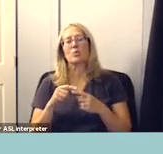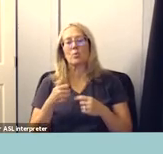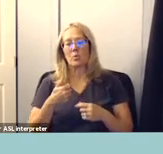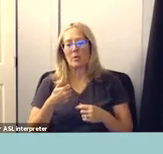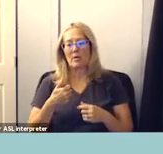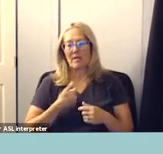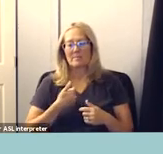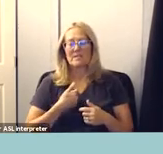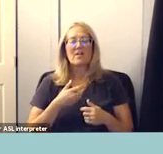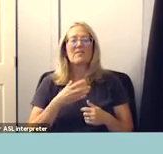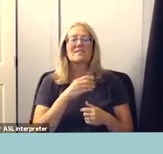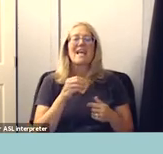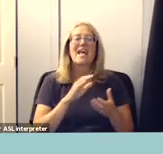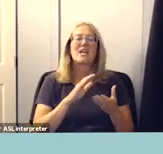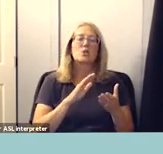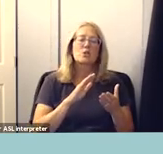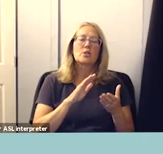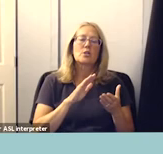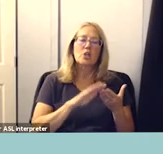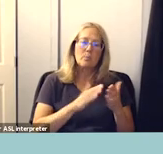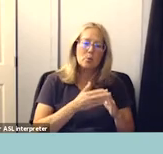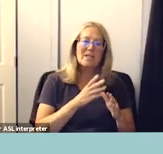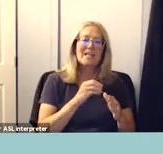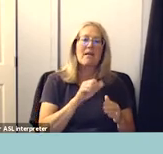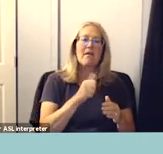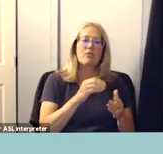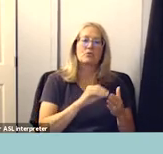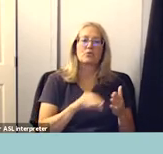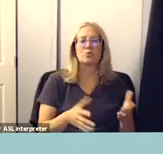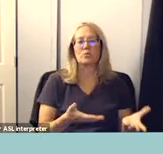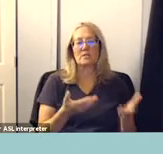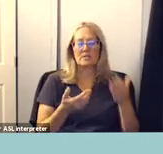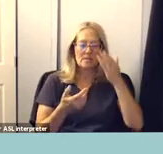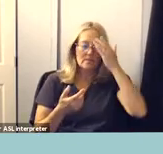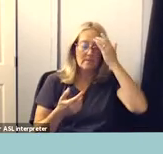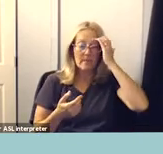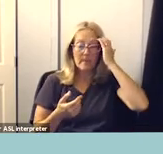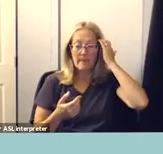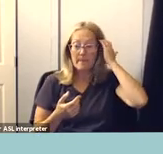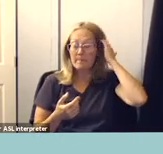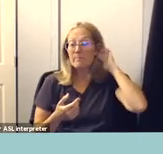and the school community um but we still